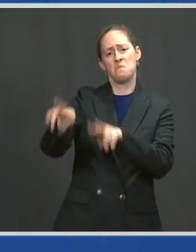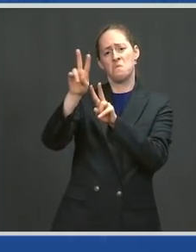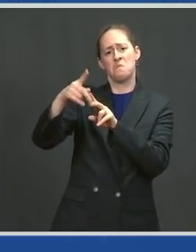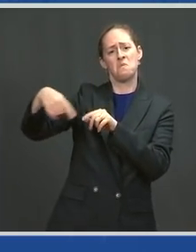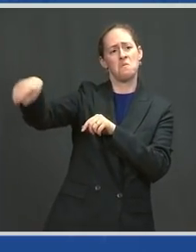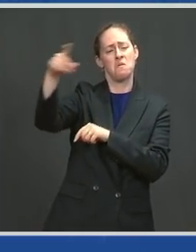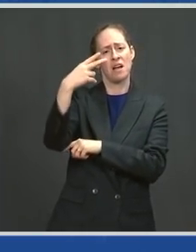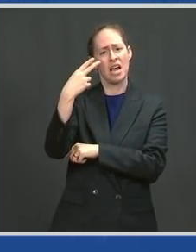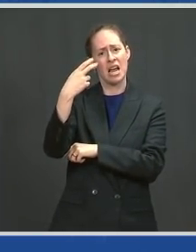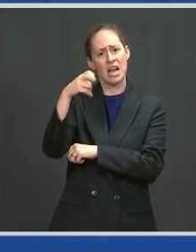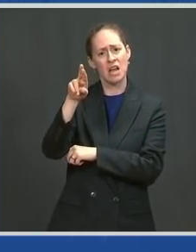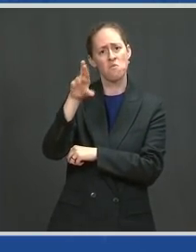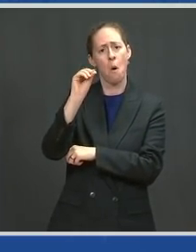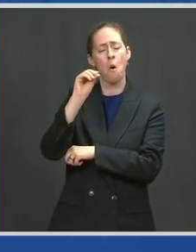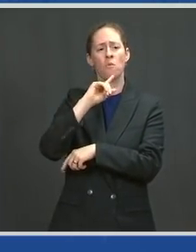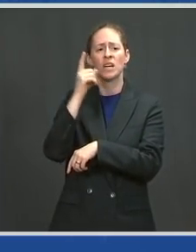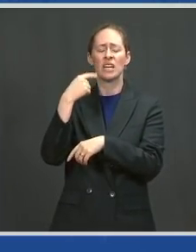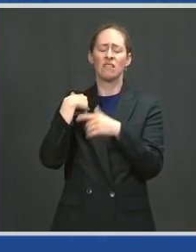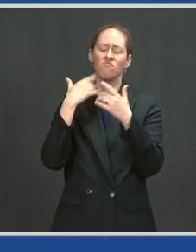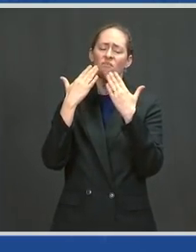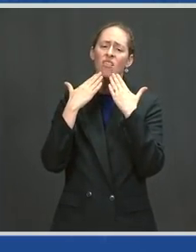our teachers, our staff and our students.